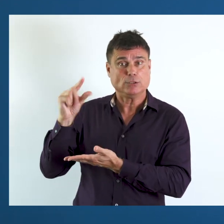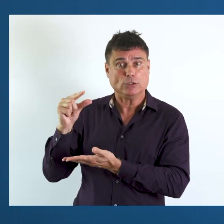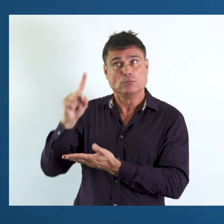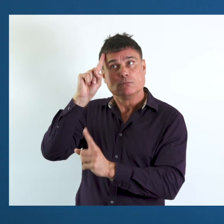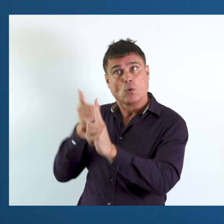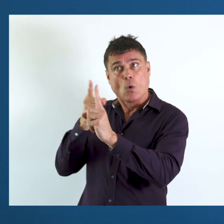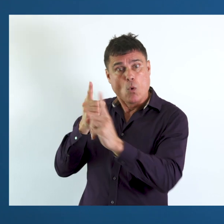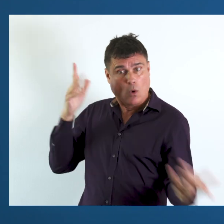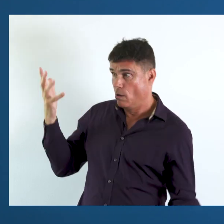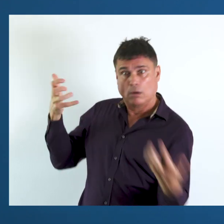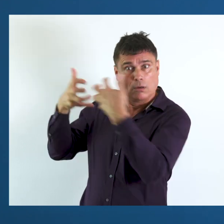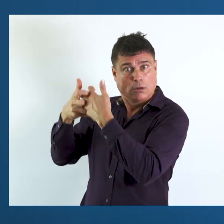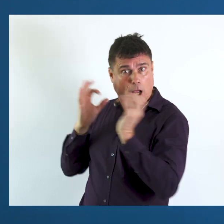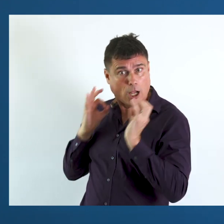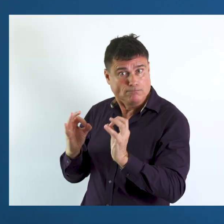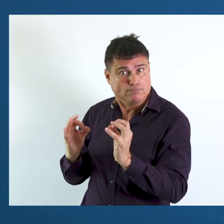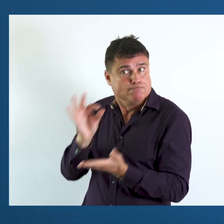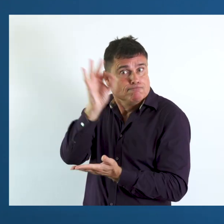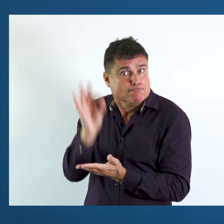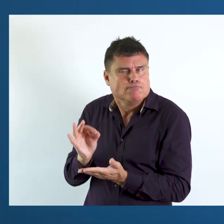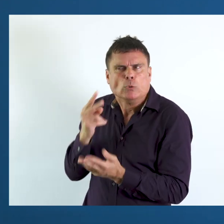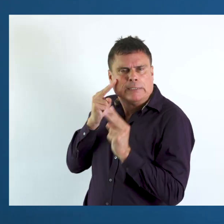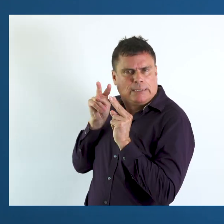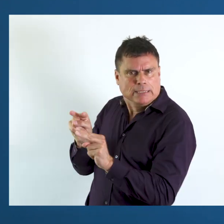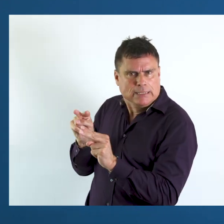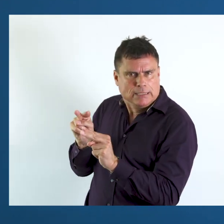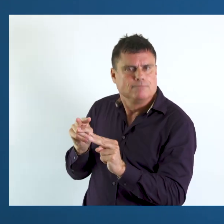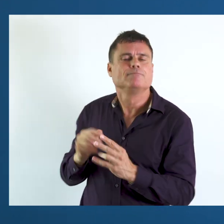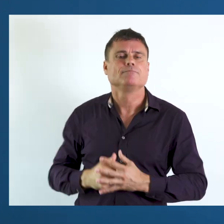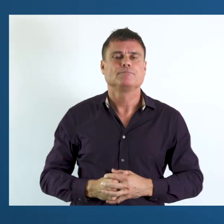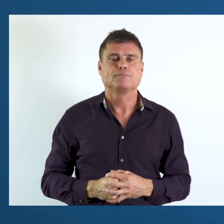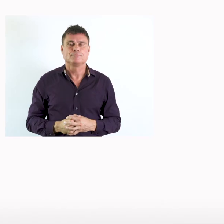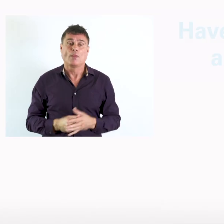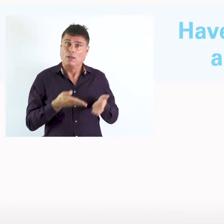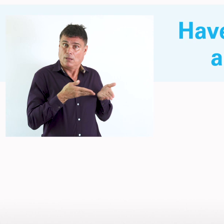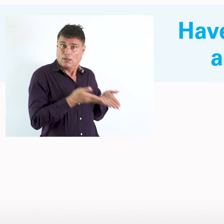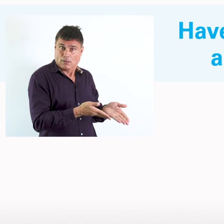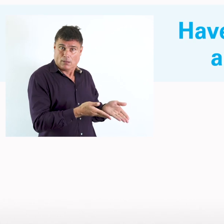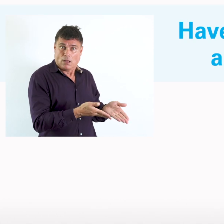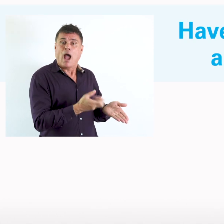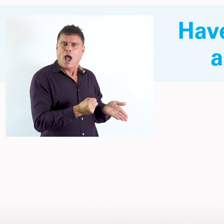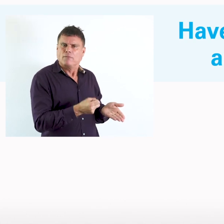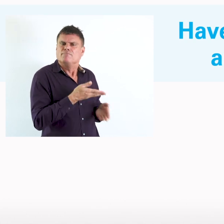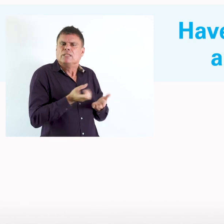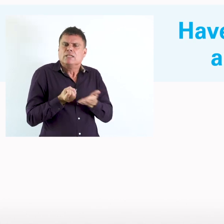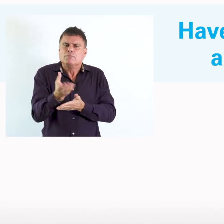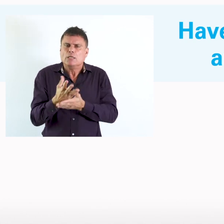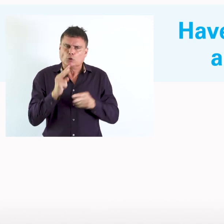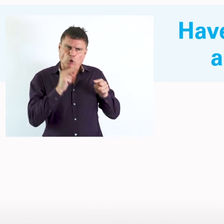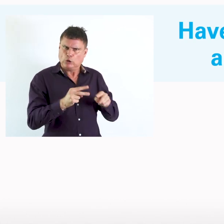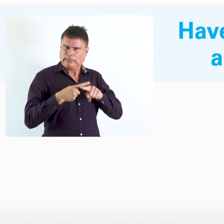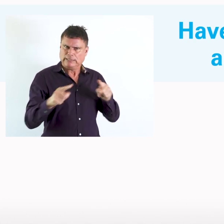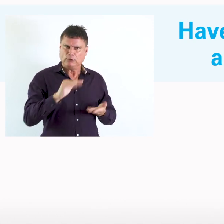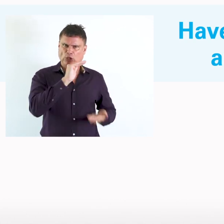those UN CRPD and SDG objectives have been met? And this bar chart simply